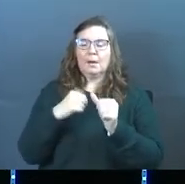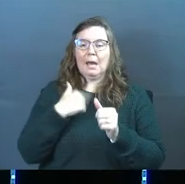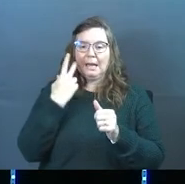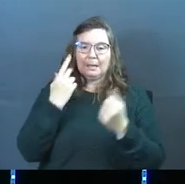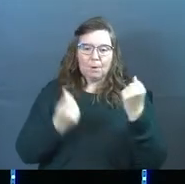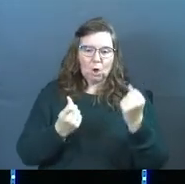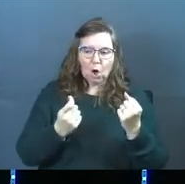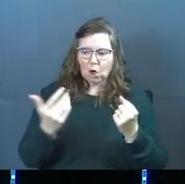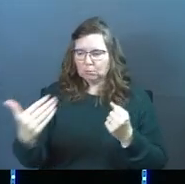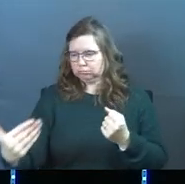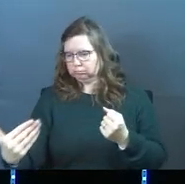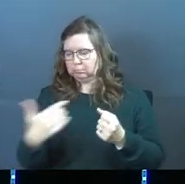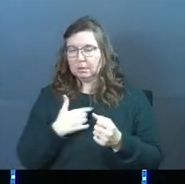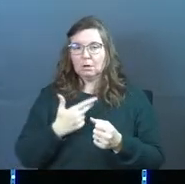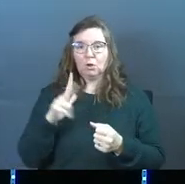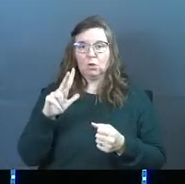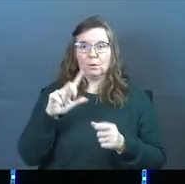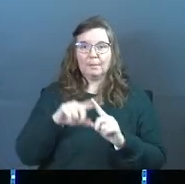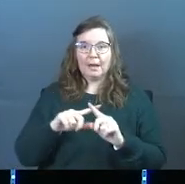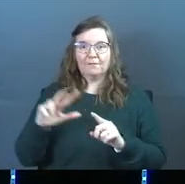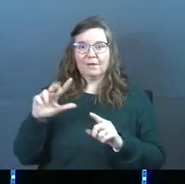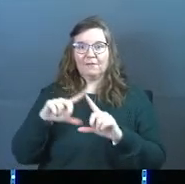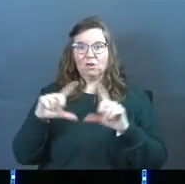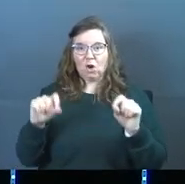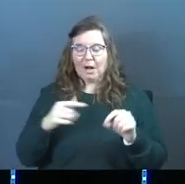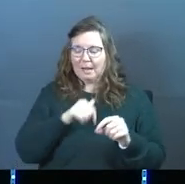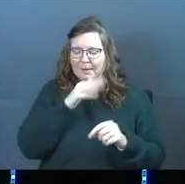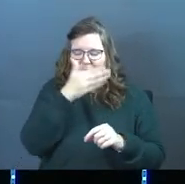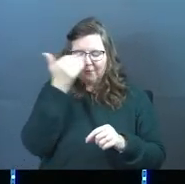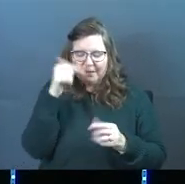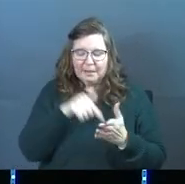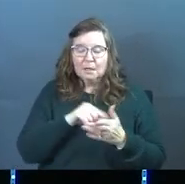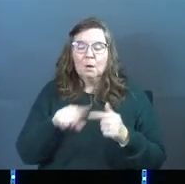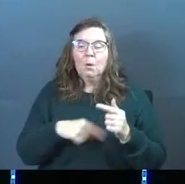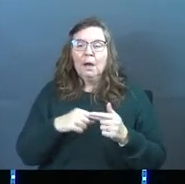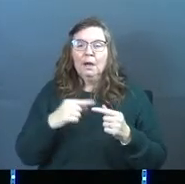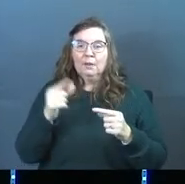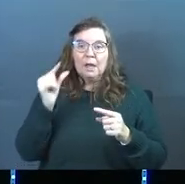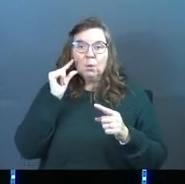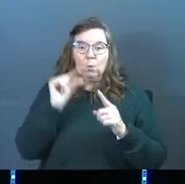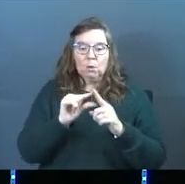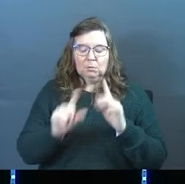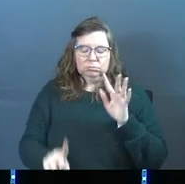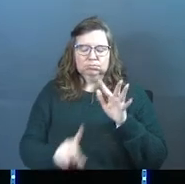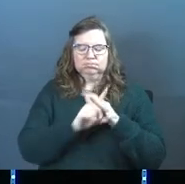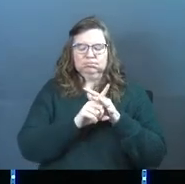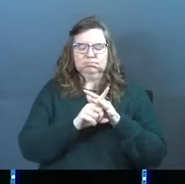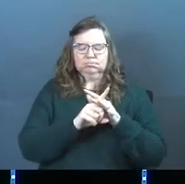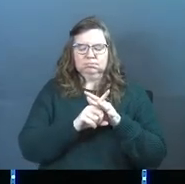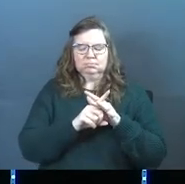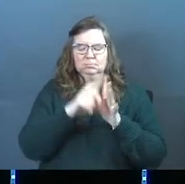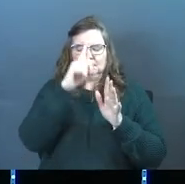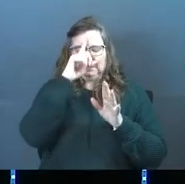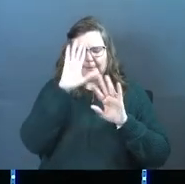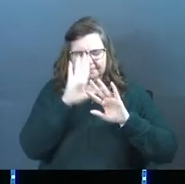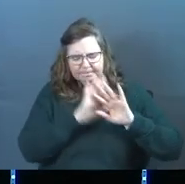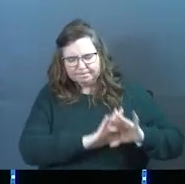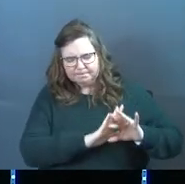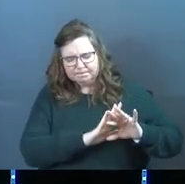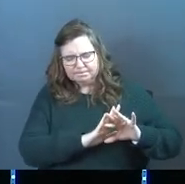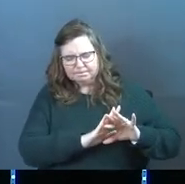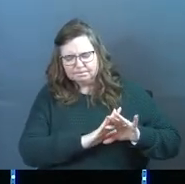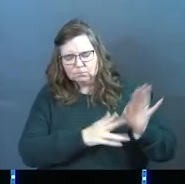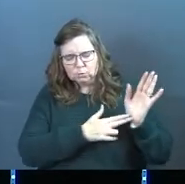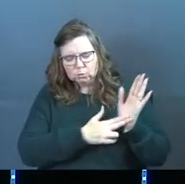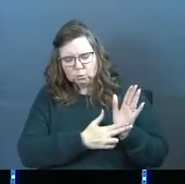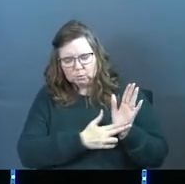need it everywhere I go. I'm going to put it on a three by five card. And I'm never going to forget this. And when that word comes to me, I'm going to speak the truth against